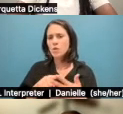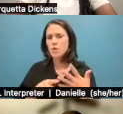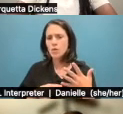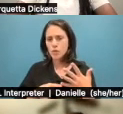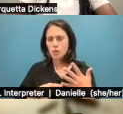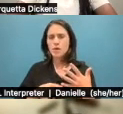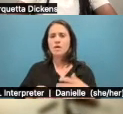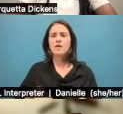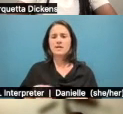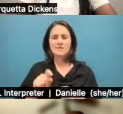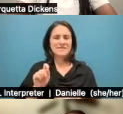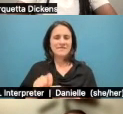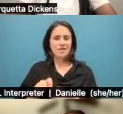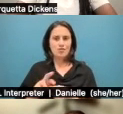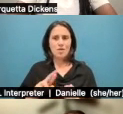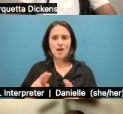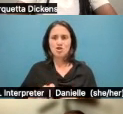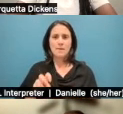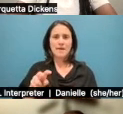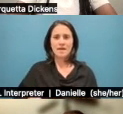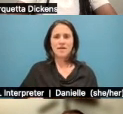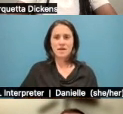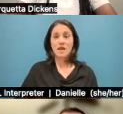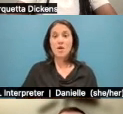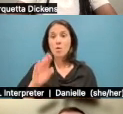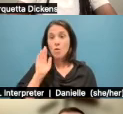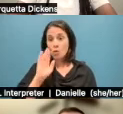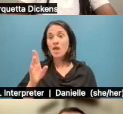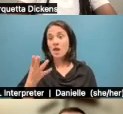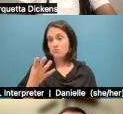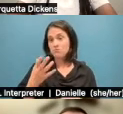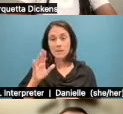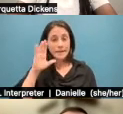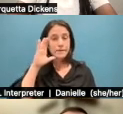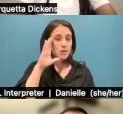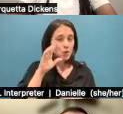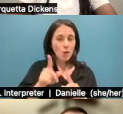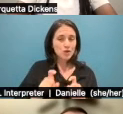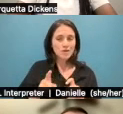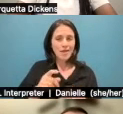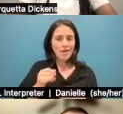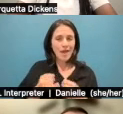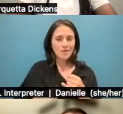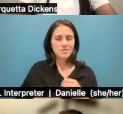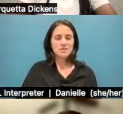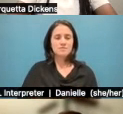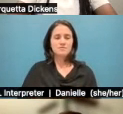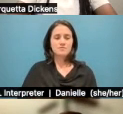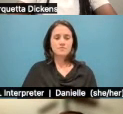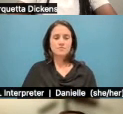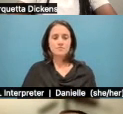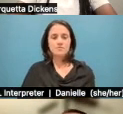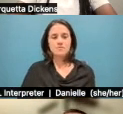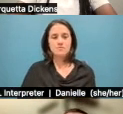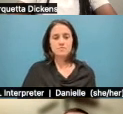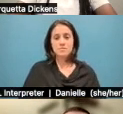specific and I'm going to jump in and we'll also take questions at the end. So, but since these are directly, um, focused to, to